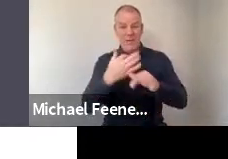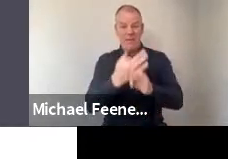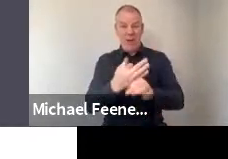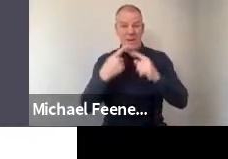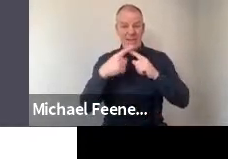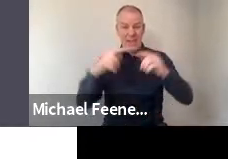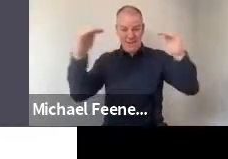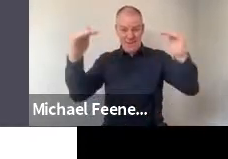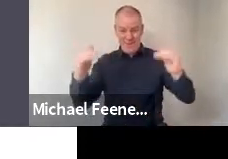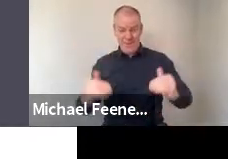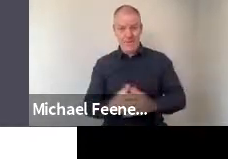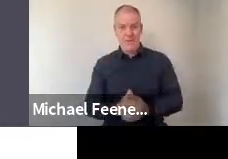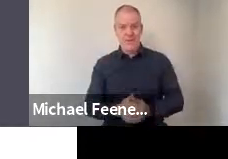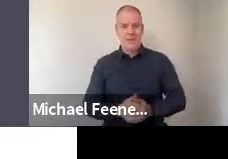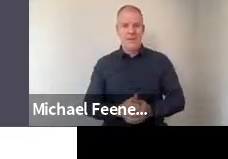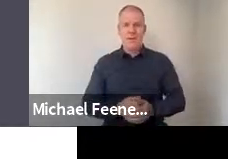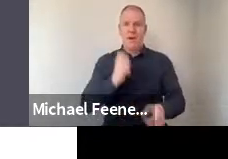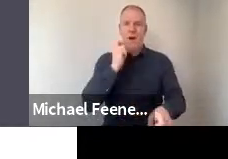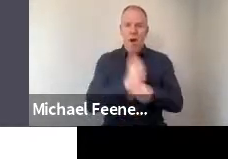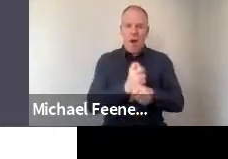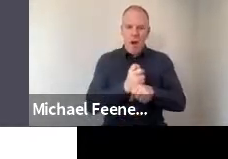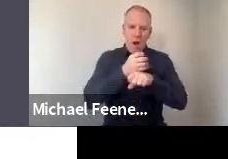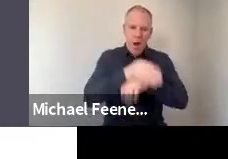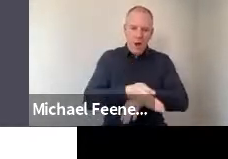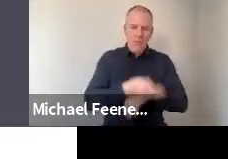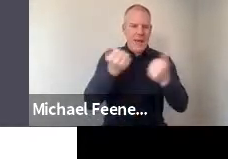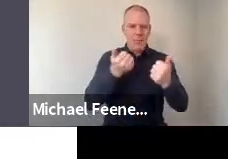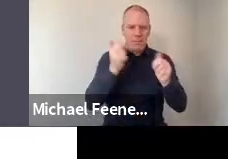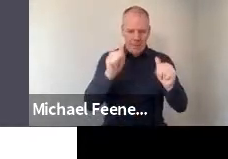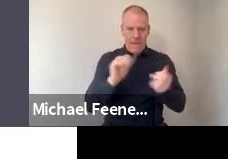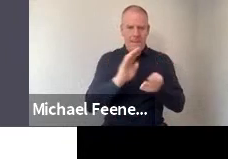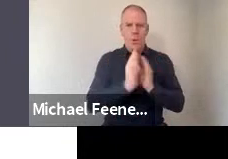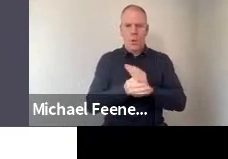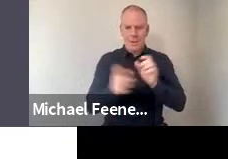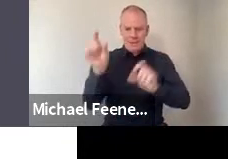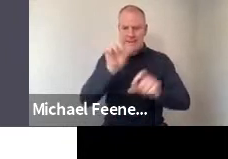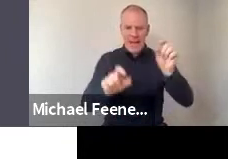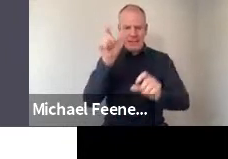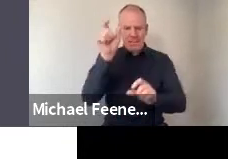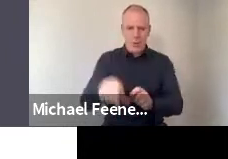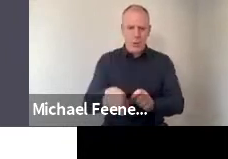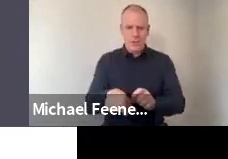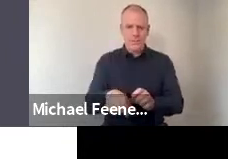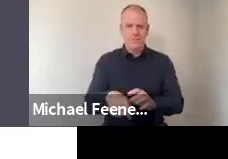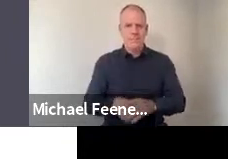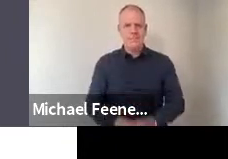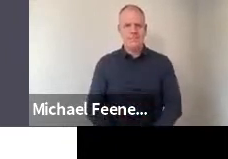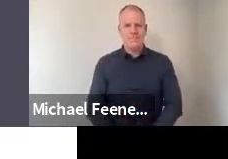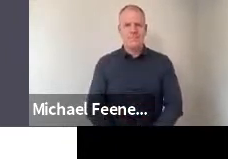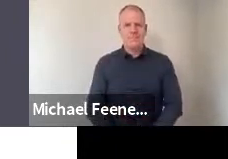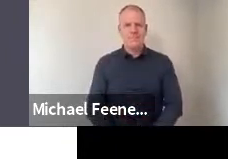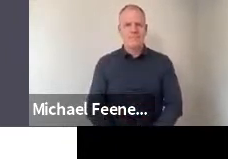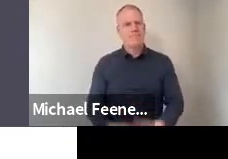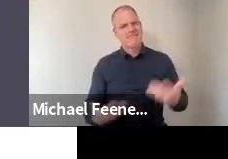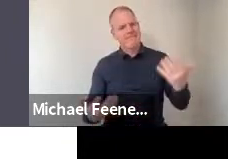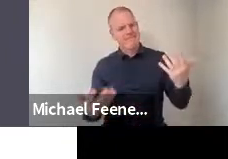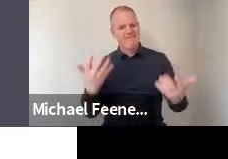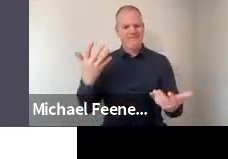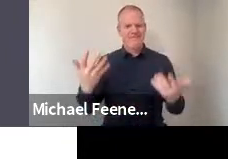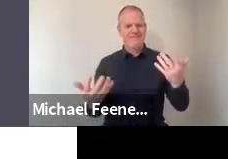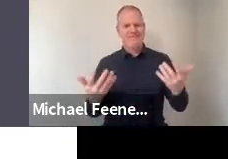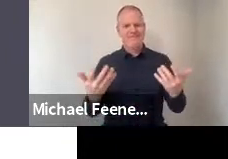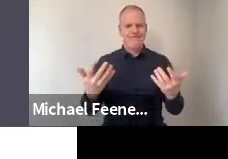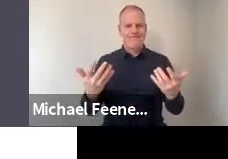statements? With hard work, anyone can be a scientist. So on that statement, there was a